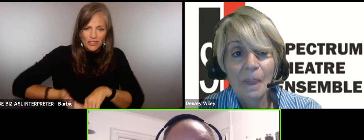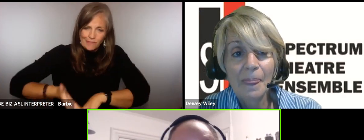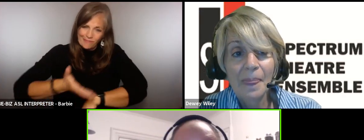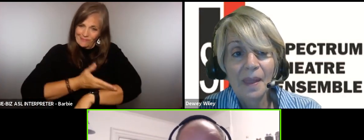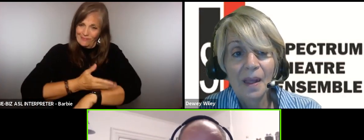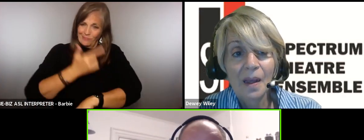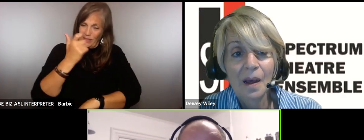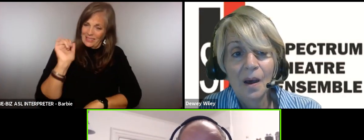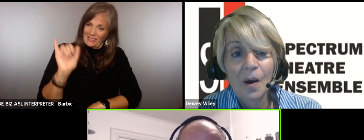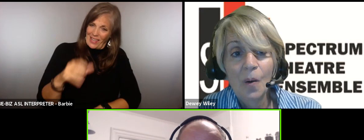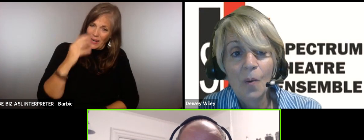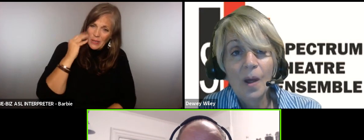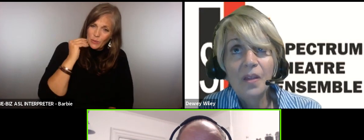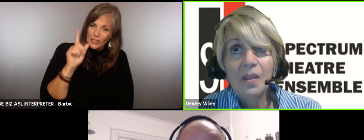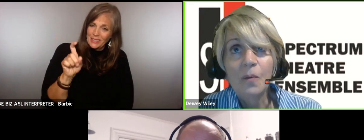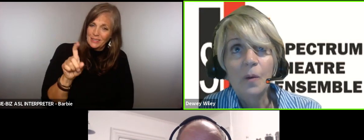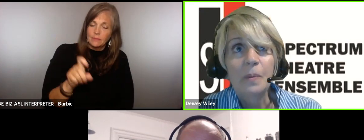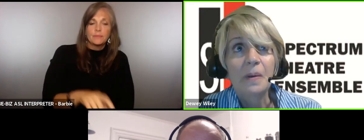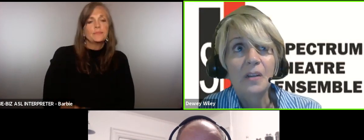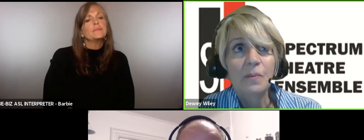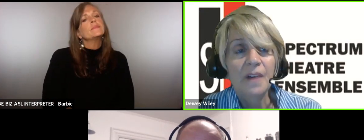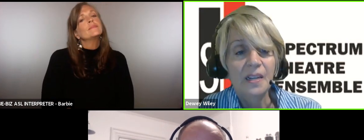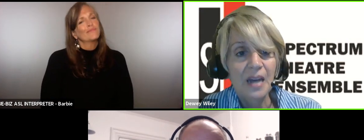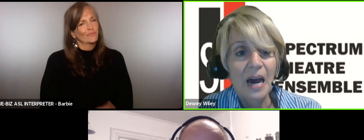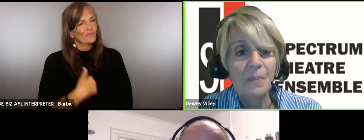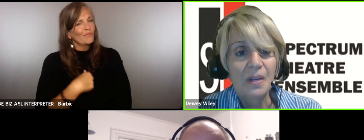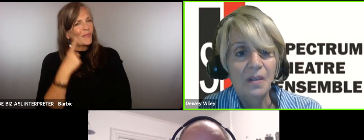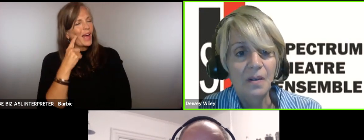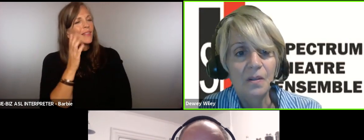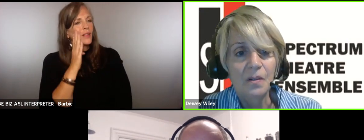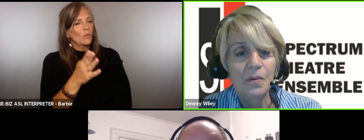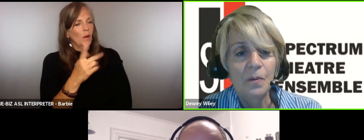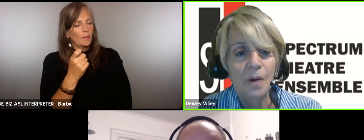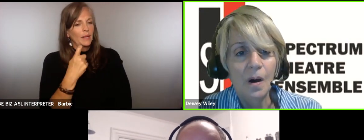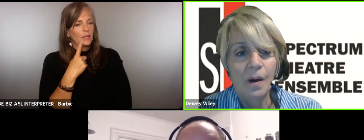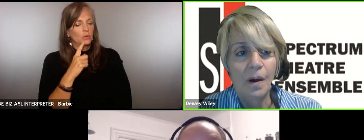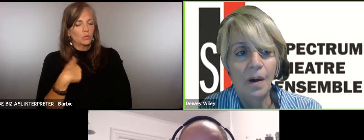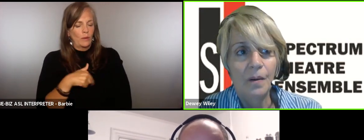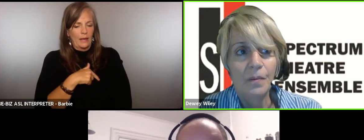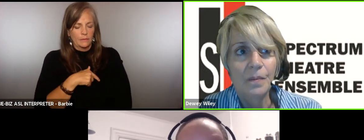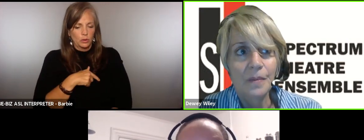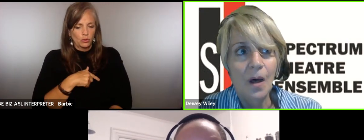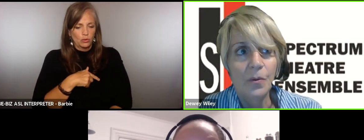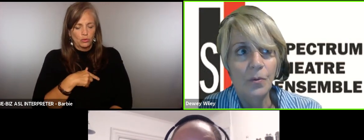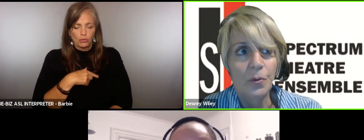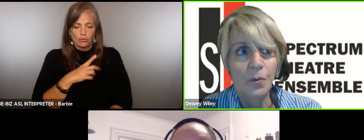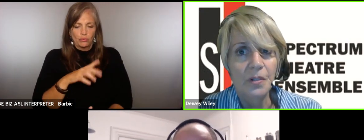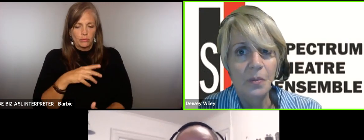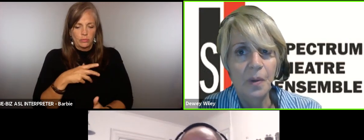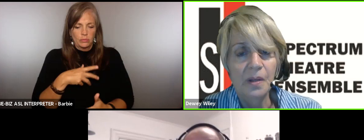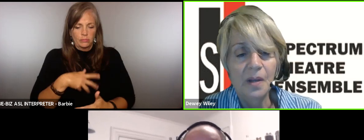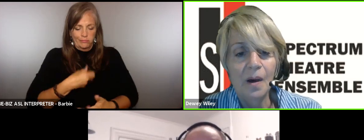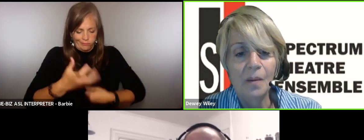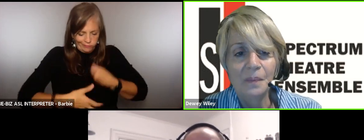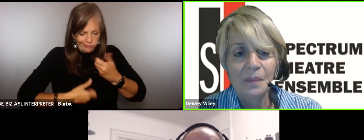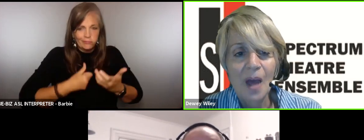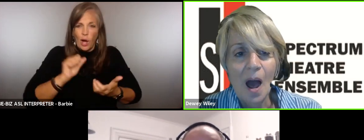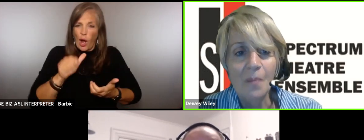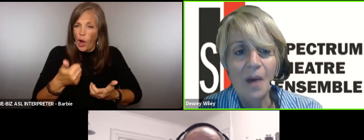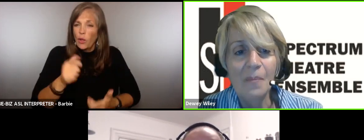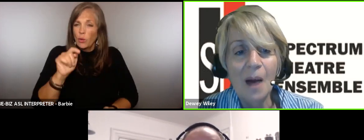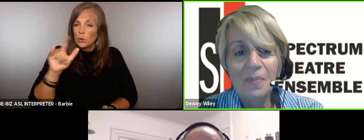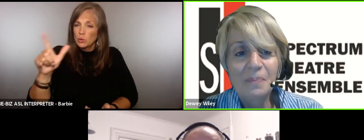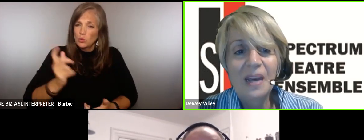of this experience well I think they will be because we've had to tap into to uh other tools but um